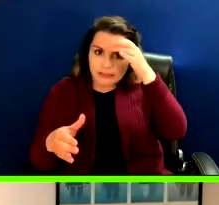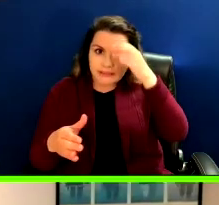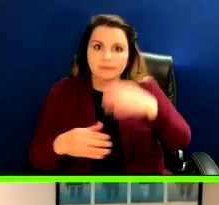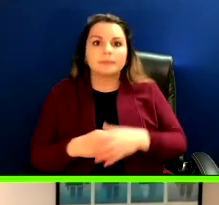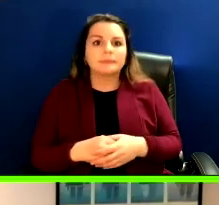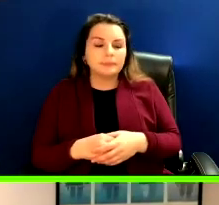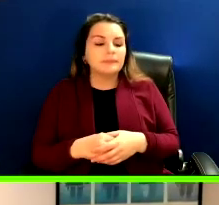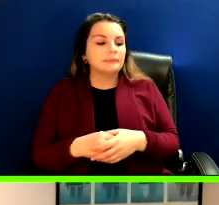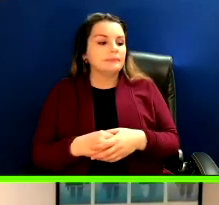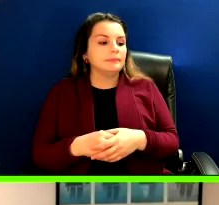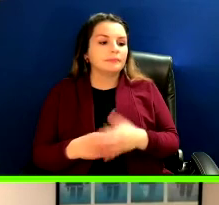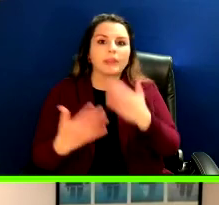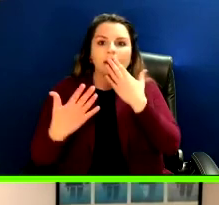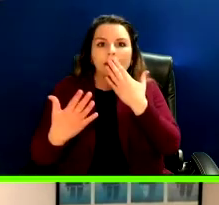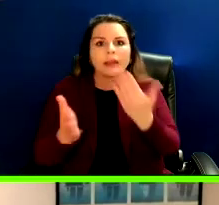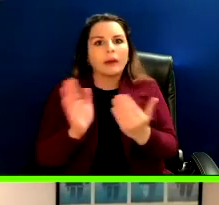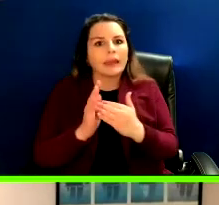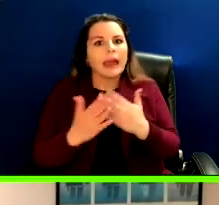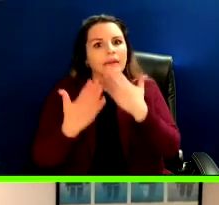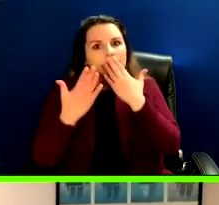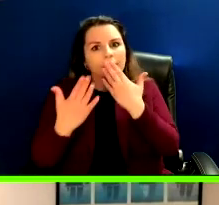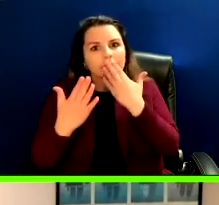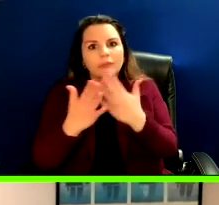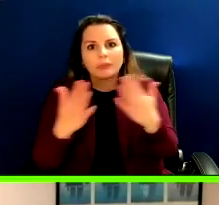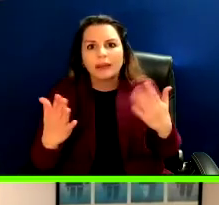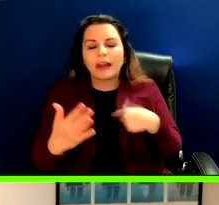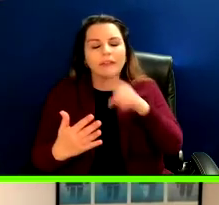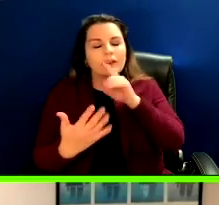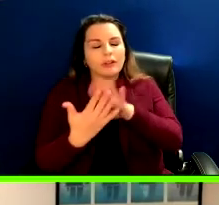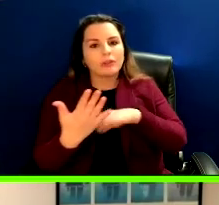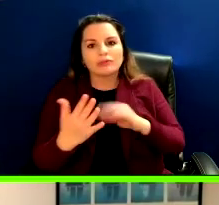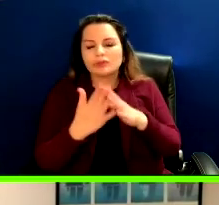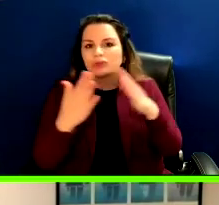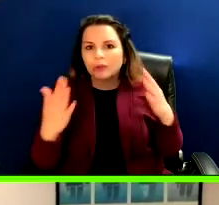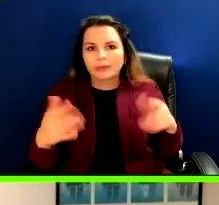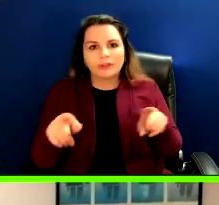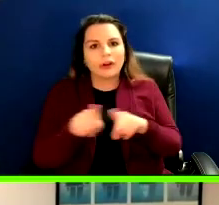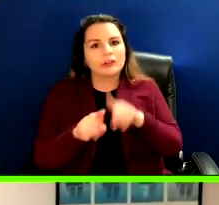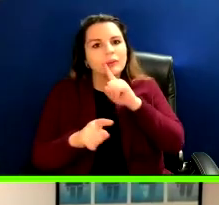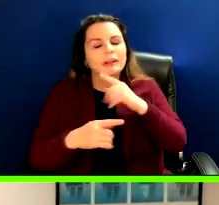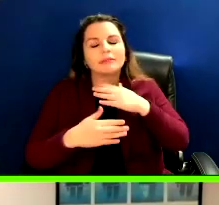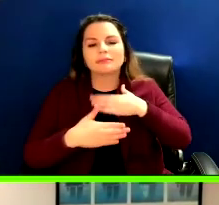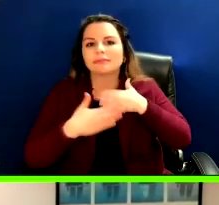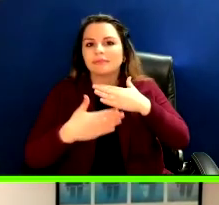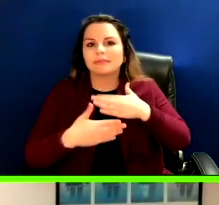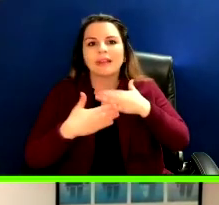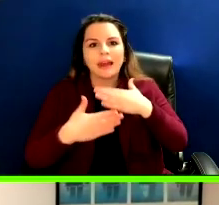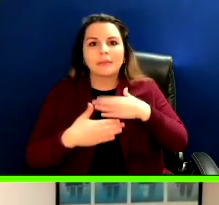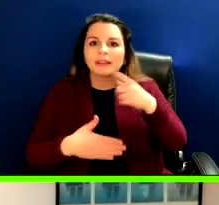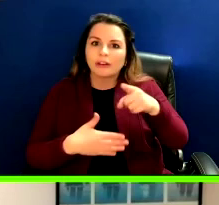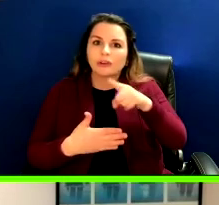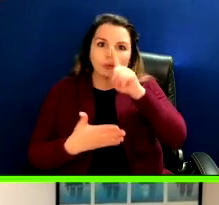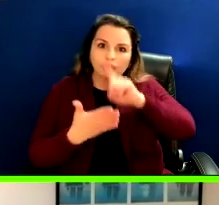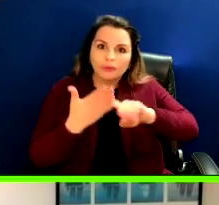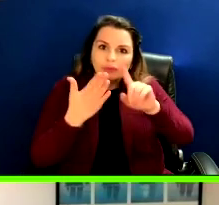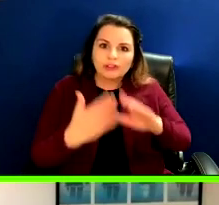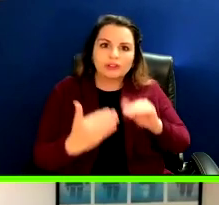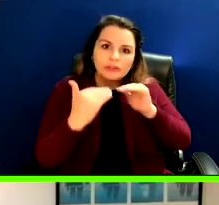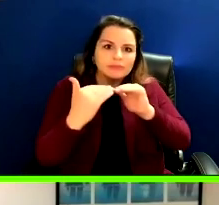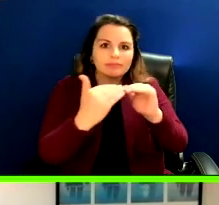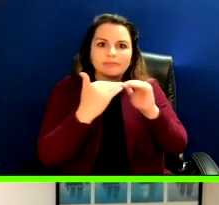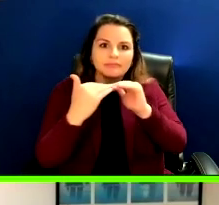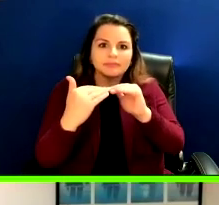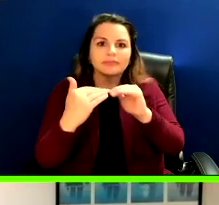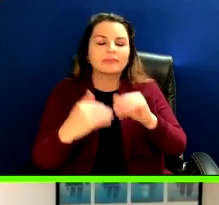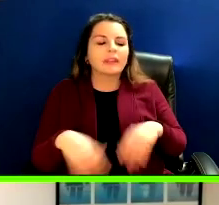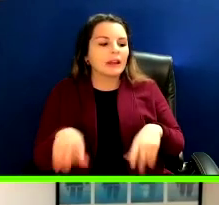I'm going to express my gratitude and the amount that I've learned and also so pleased to hear there's a scholar like you and your colleagues and working in the area.